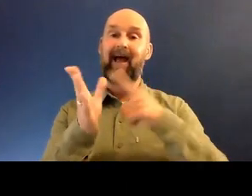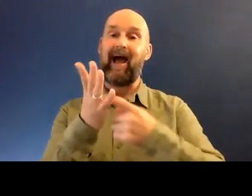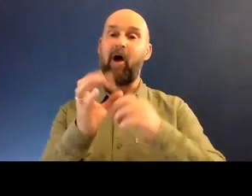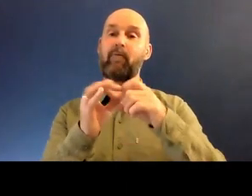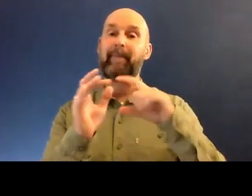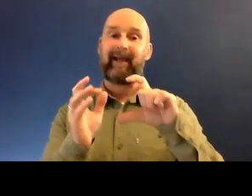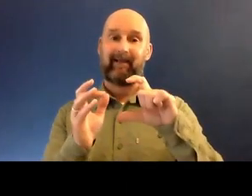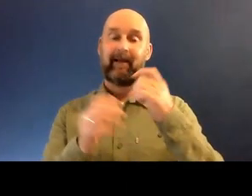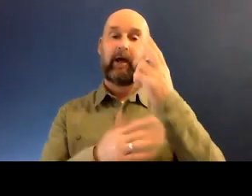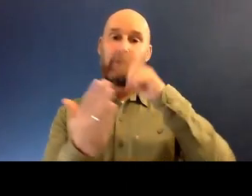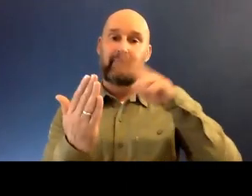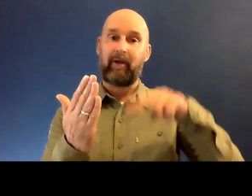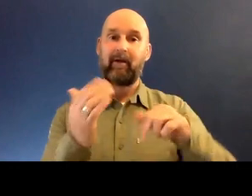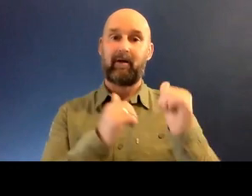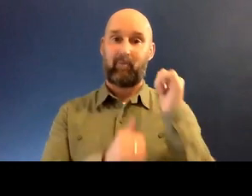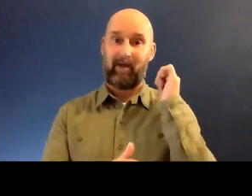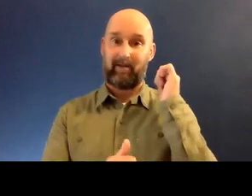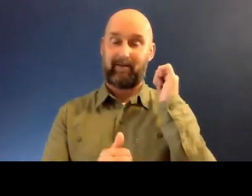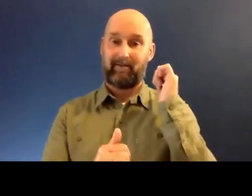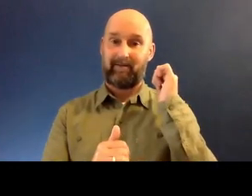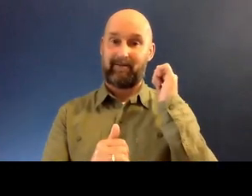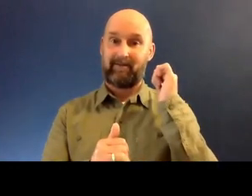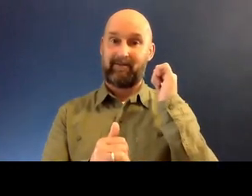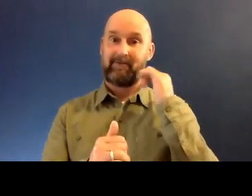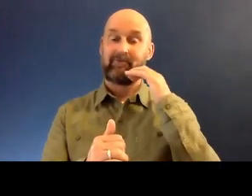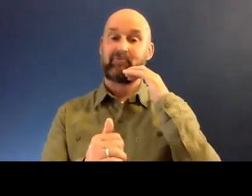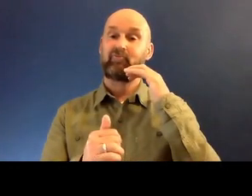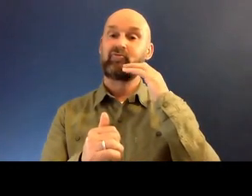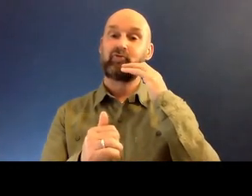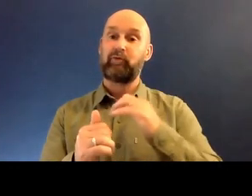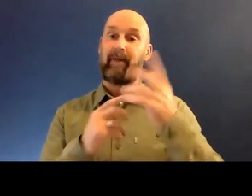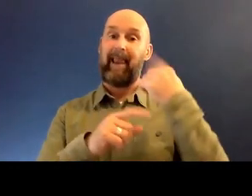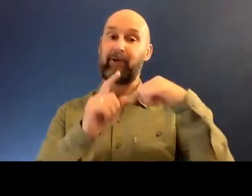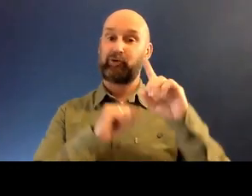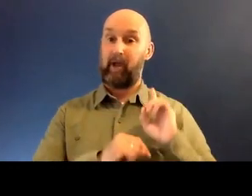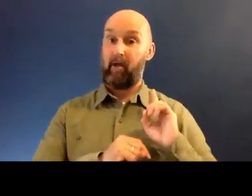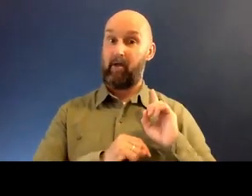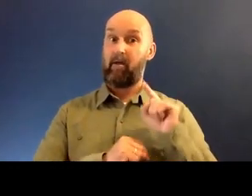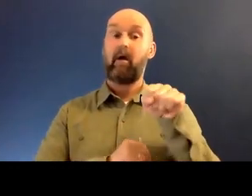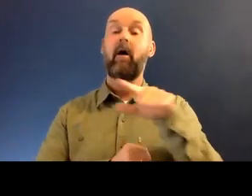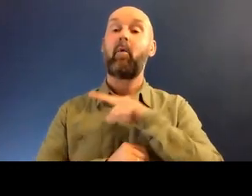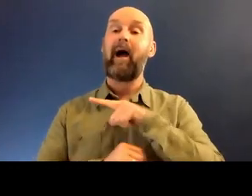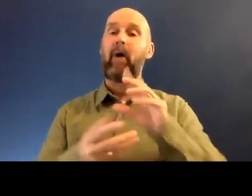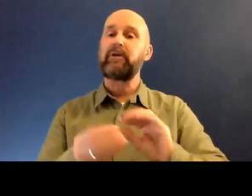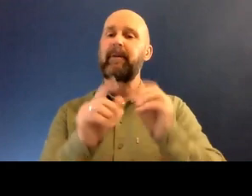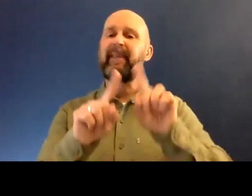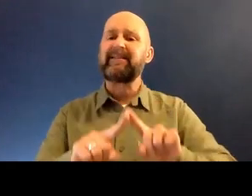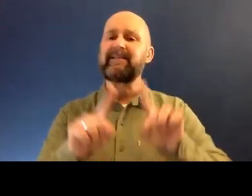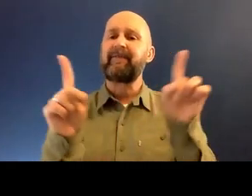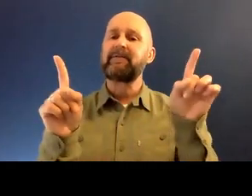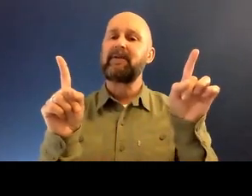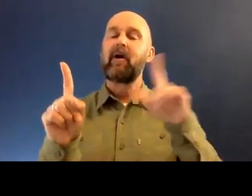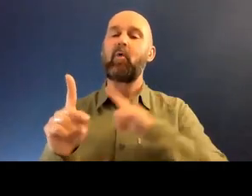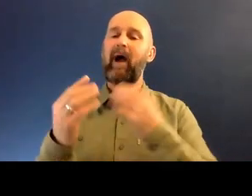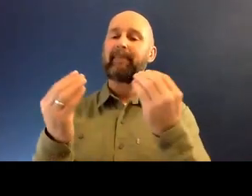me in Jerusalem last year. When I started, I wanted to create something that was just different. My teacher asked me at the end of